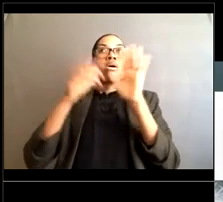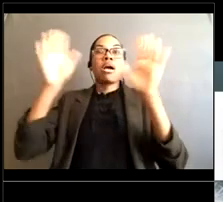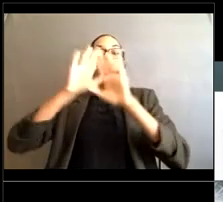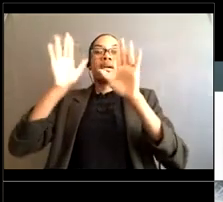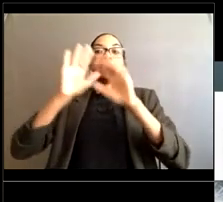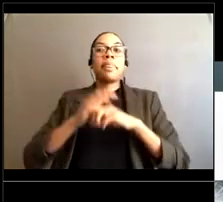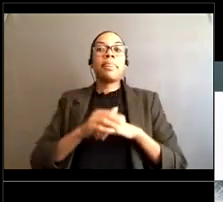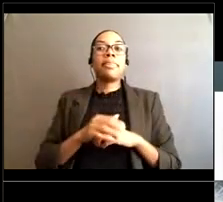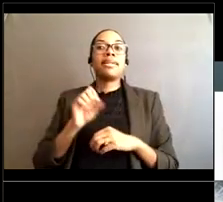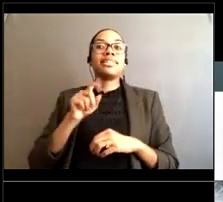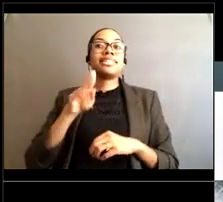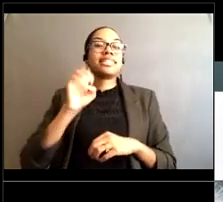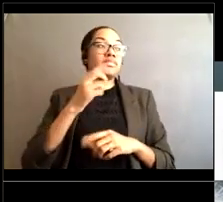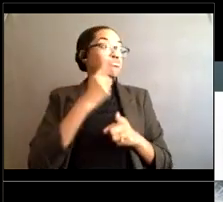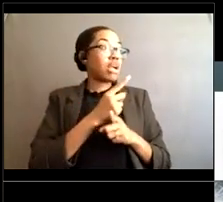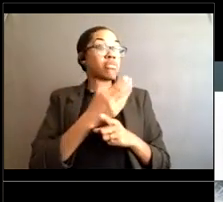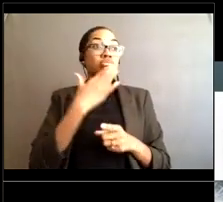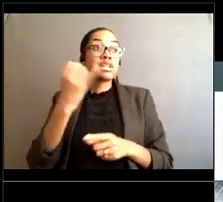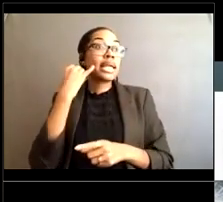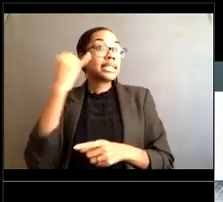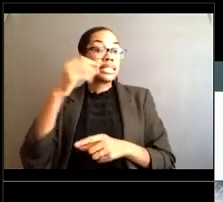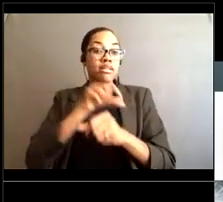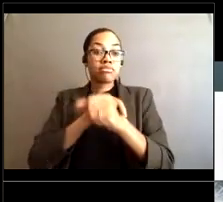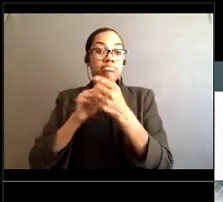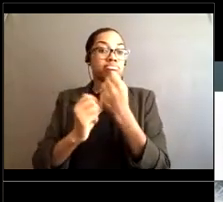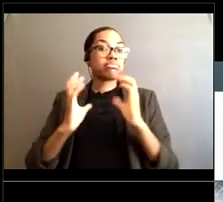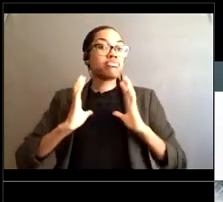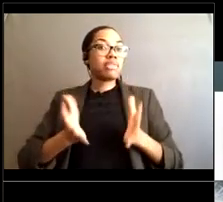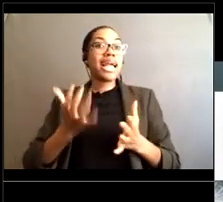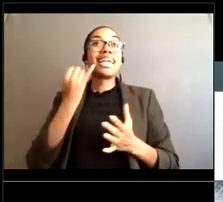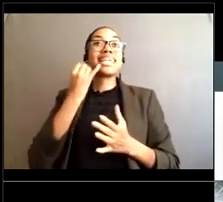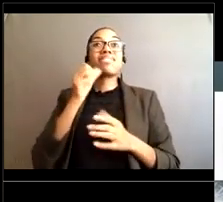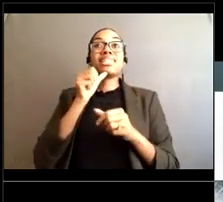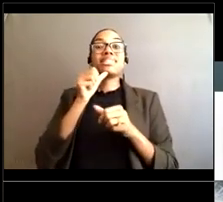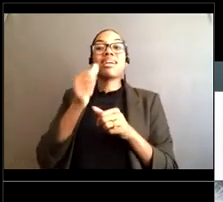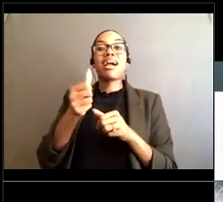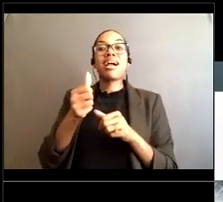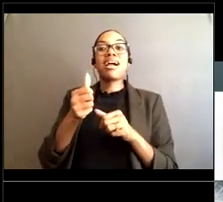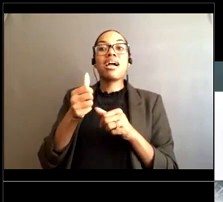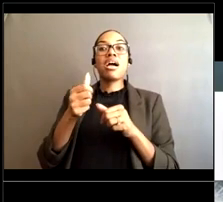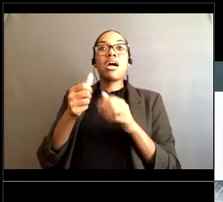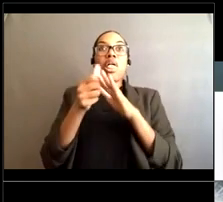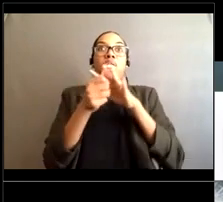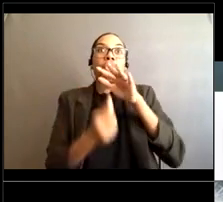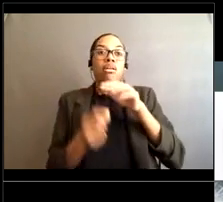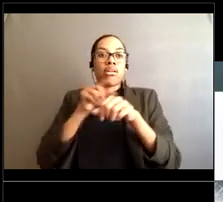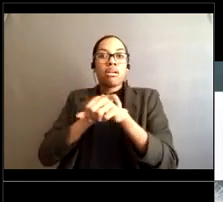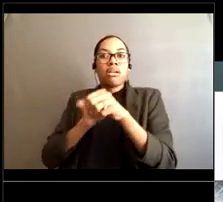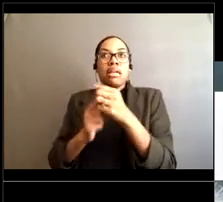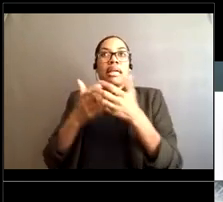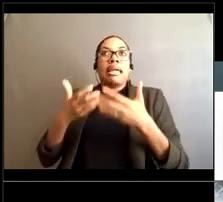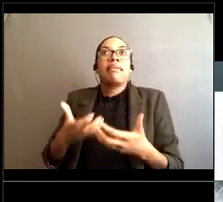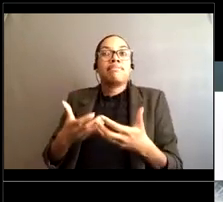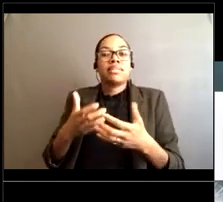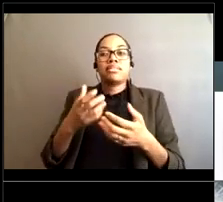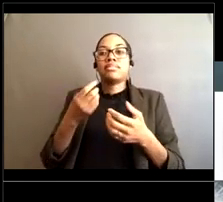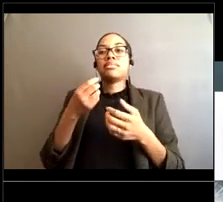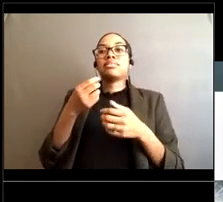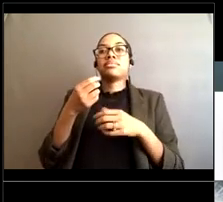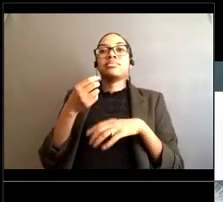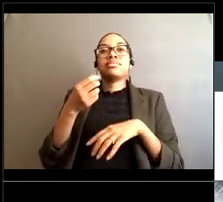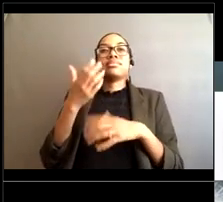as it doesn't impede your ability to swim or remain afloat A flag versus a wristband in other words, so certainly a bright colored